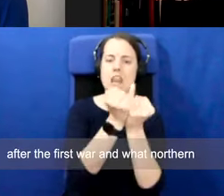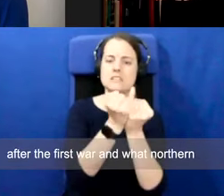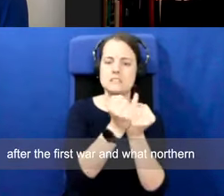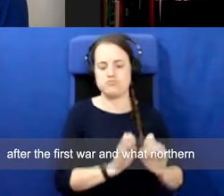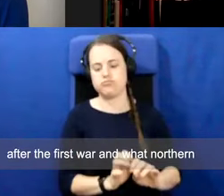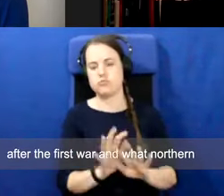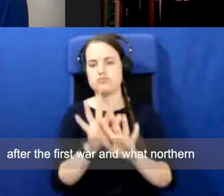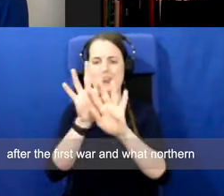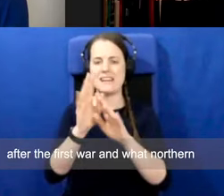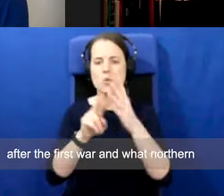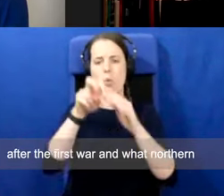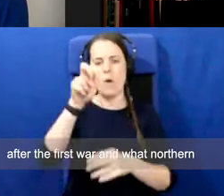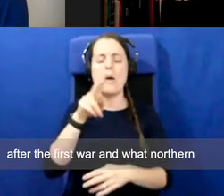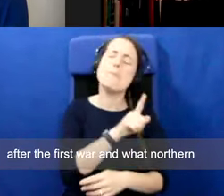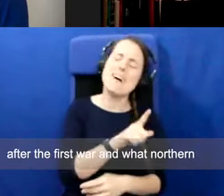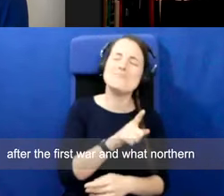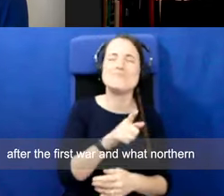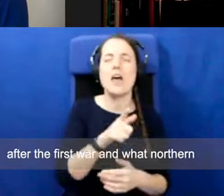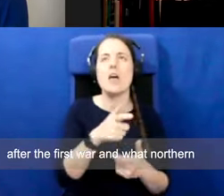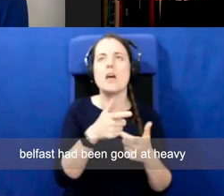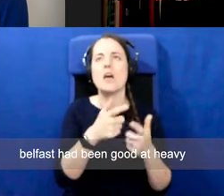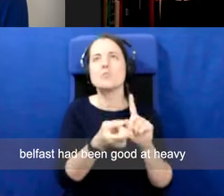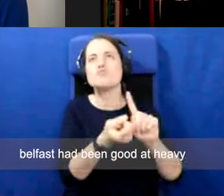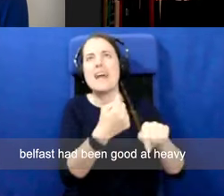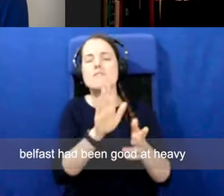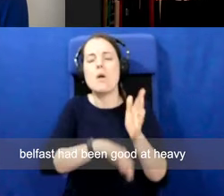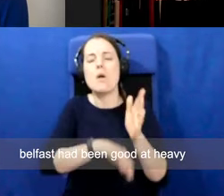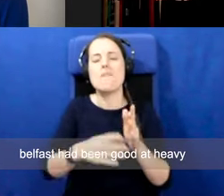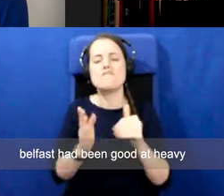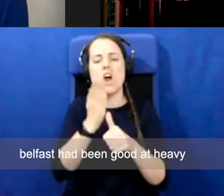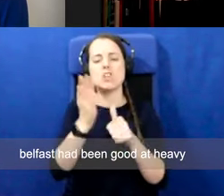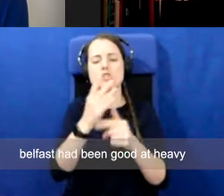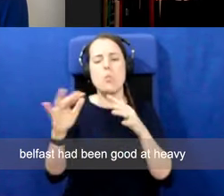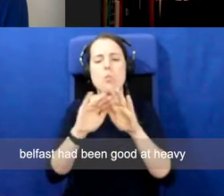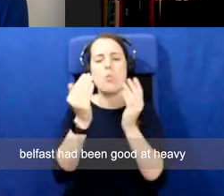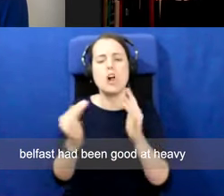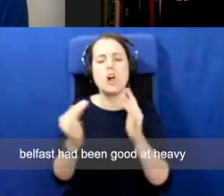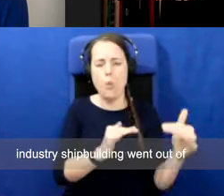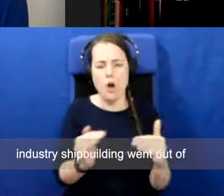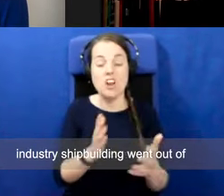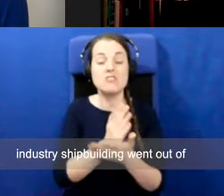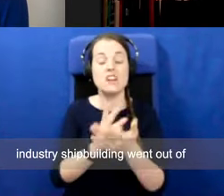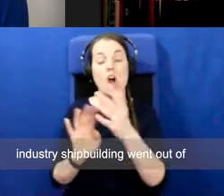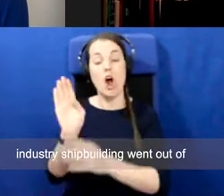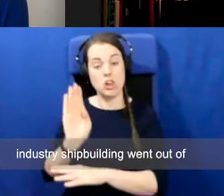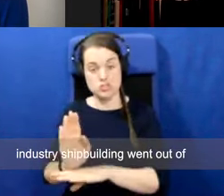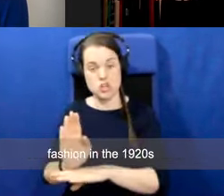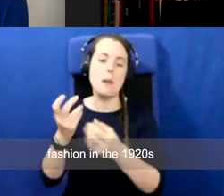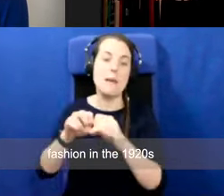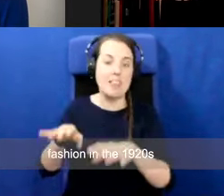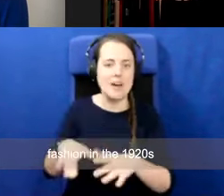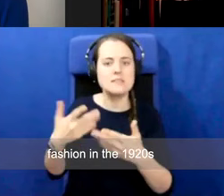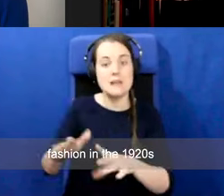the economic downturn after the first war. And what was battle Belfast had been good at heavy